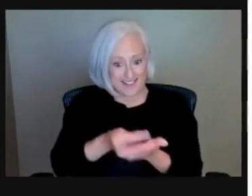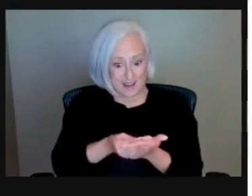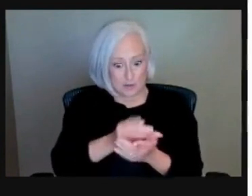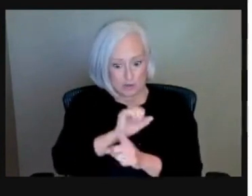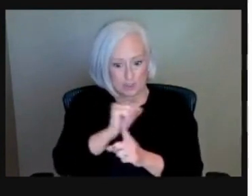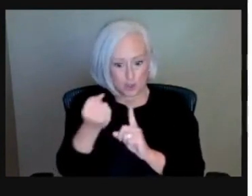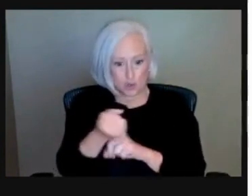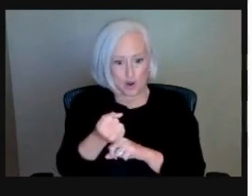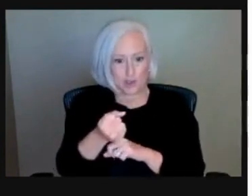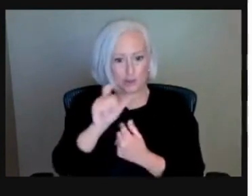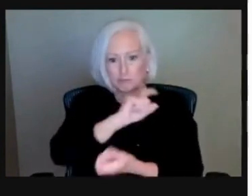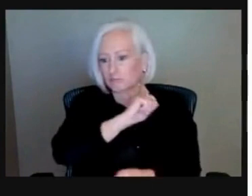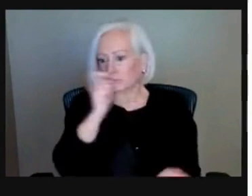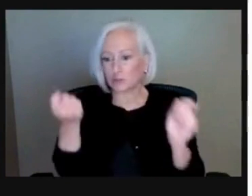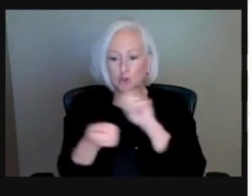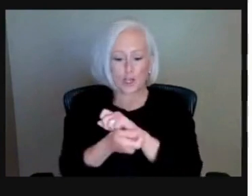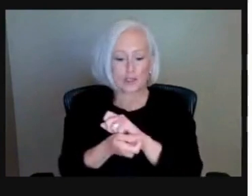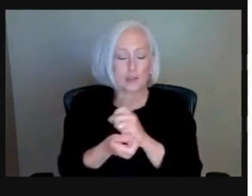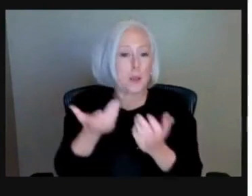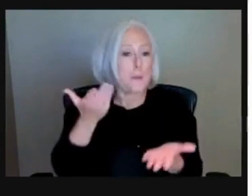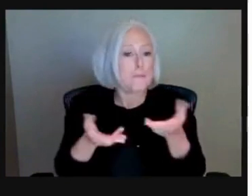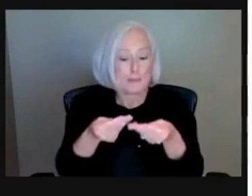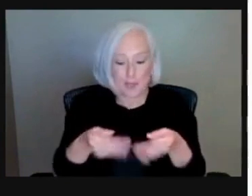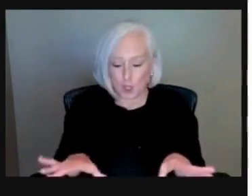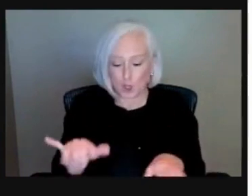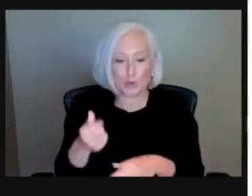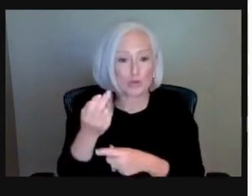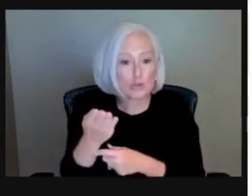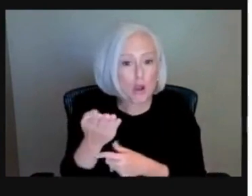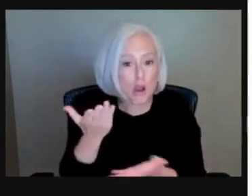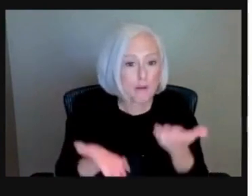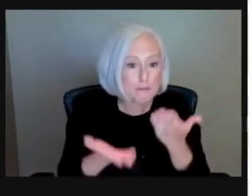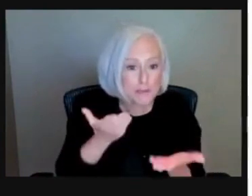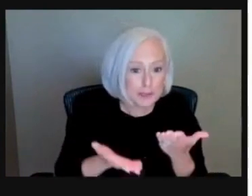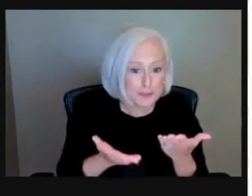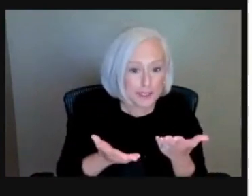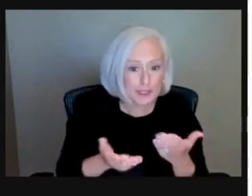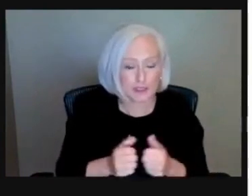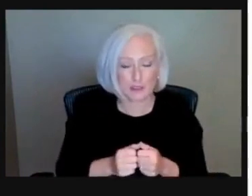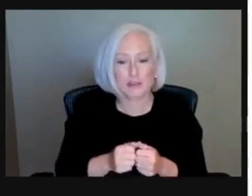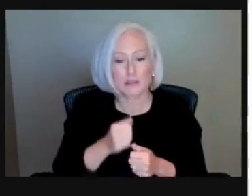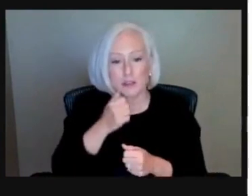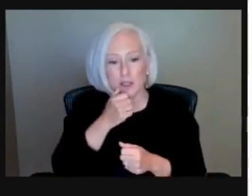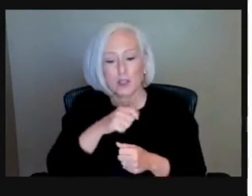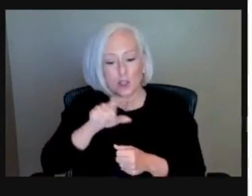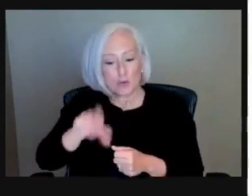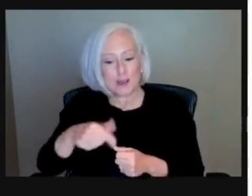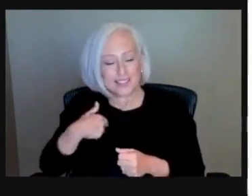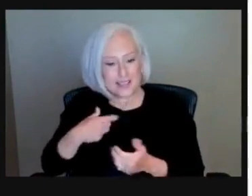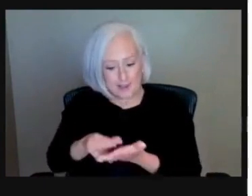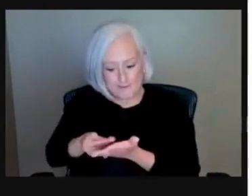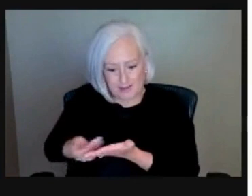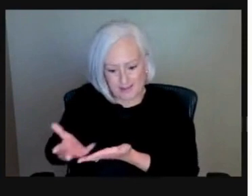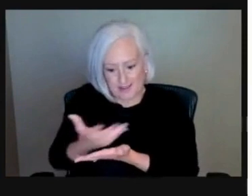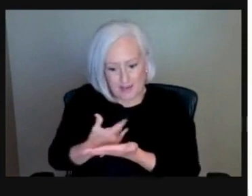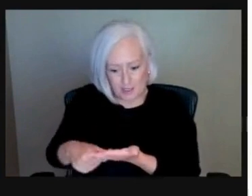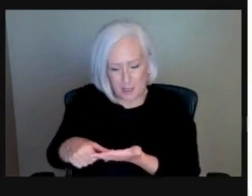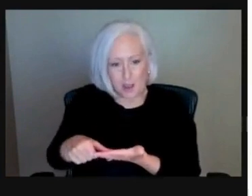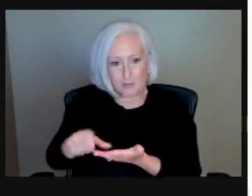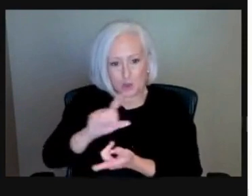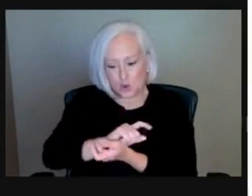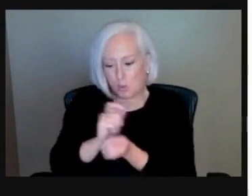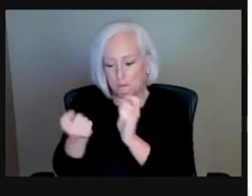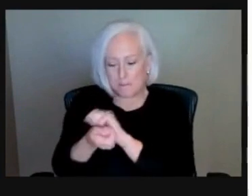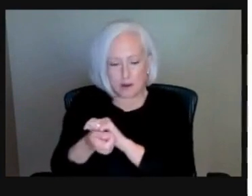of unemployment. And maybe we go back to work. We do need income to be able to do a modification. But that new